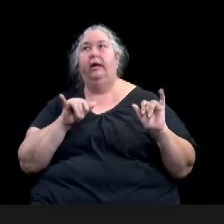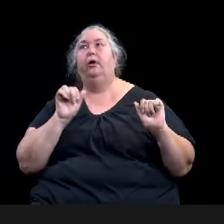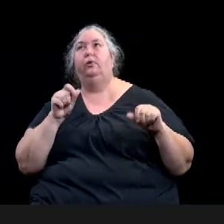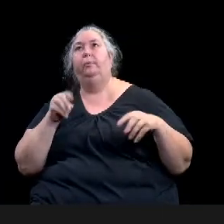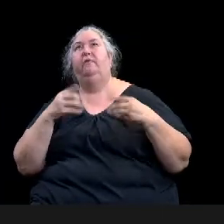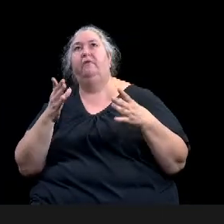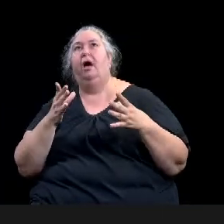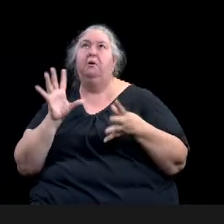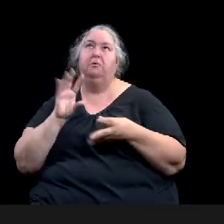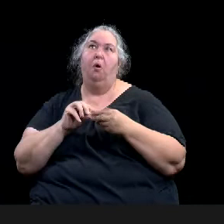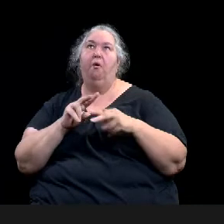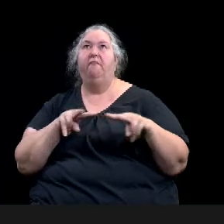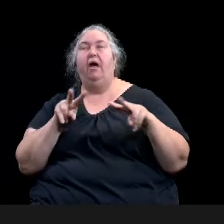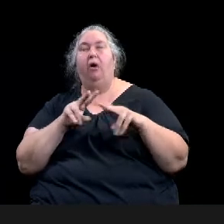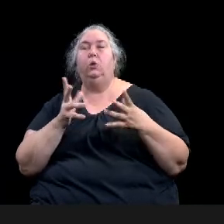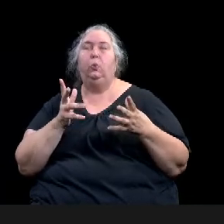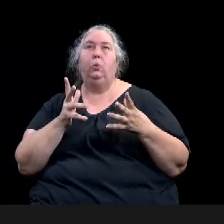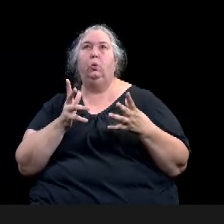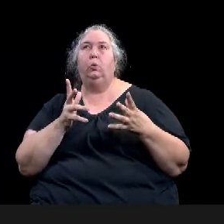Um,